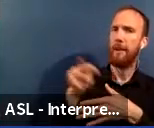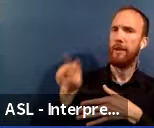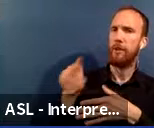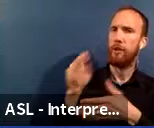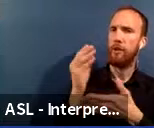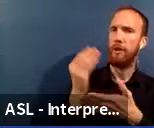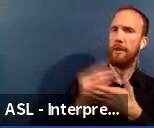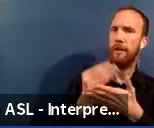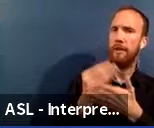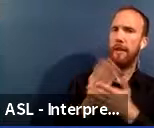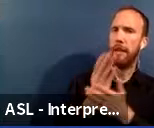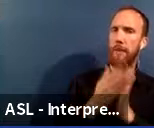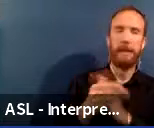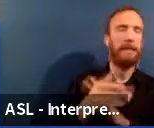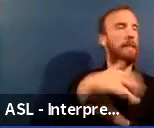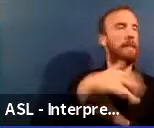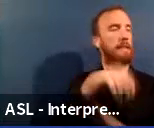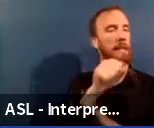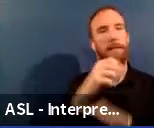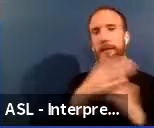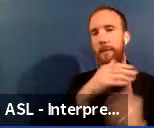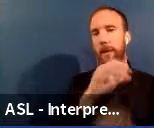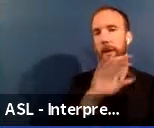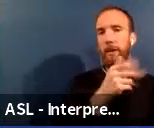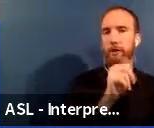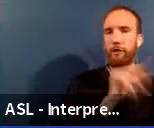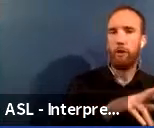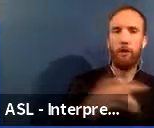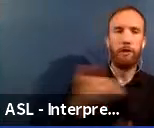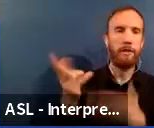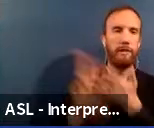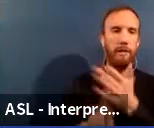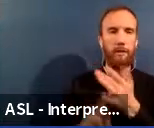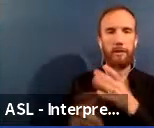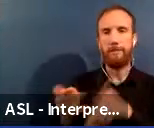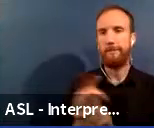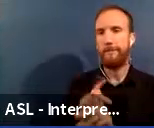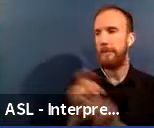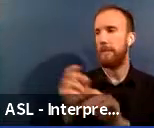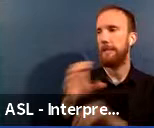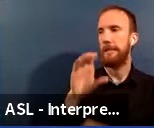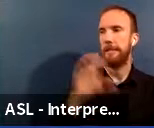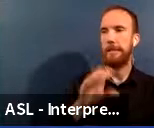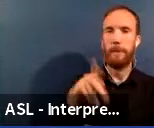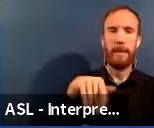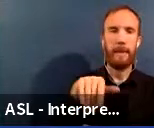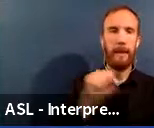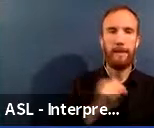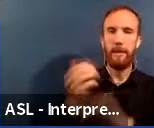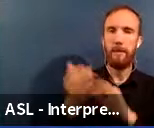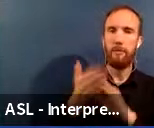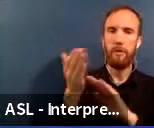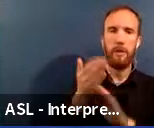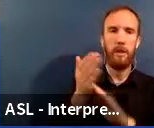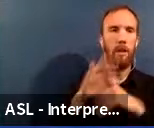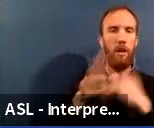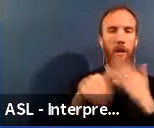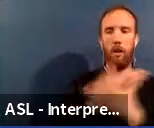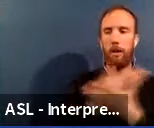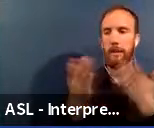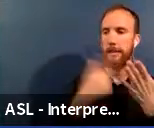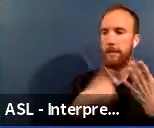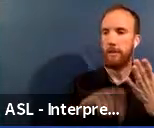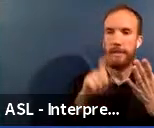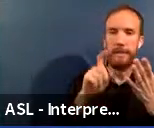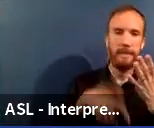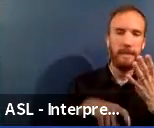Yes, no matter if it's a charter, a contractor, a CPS district operated school, all the critical needs of CPS owned